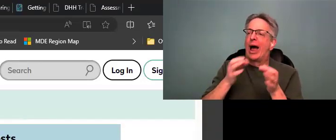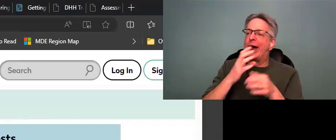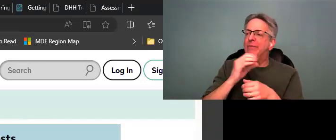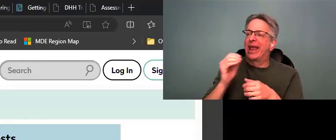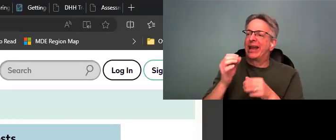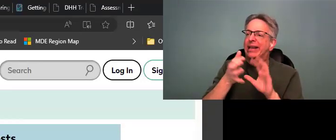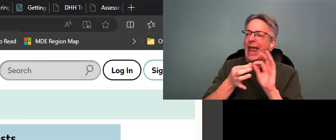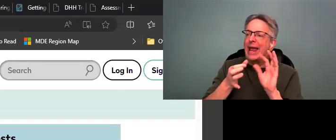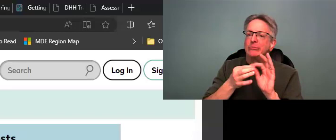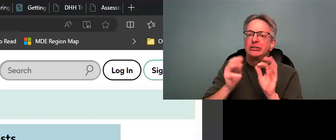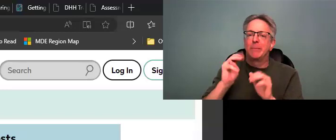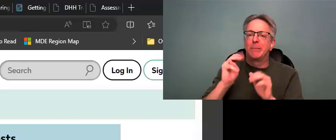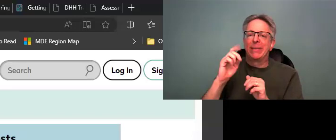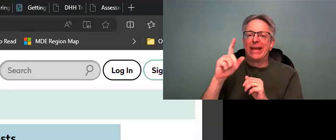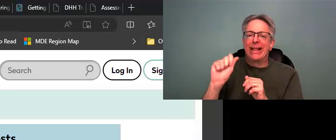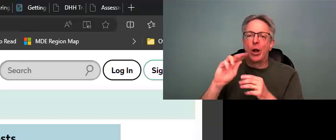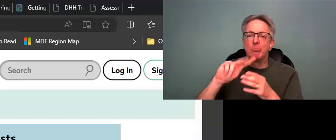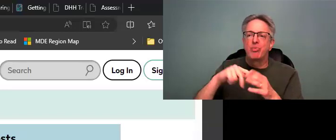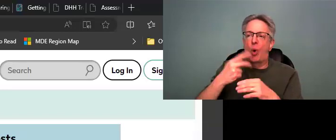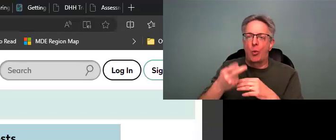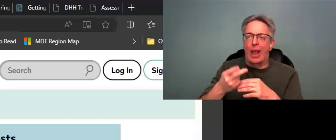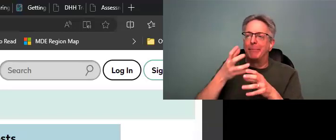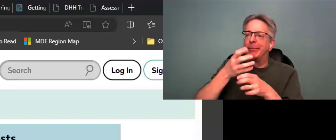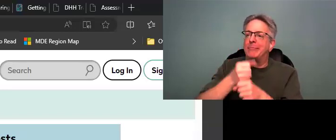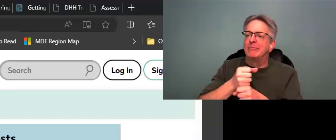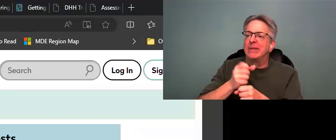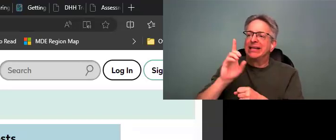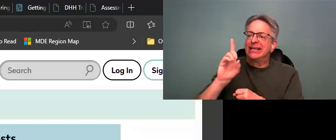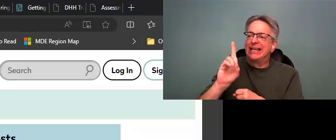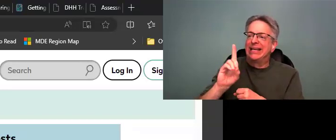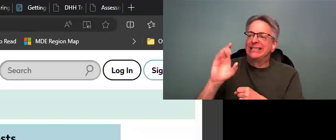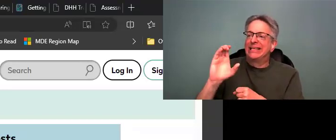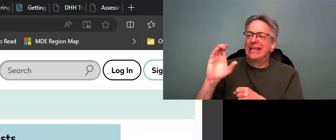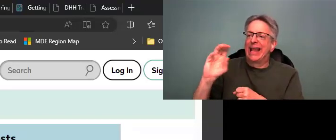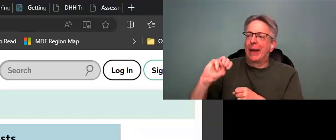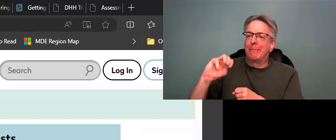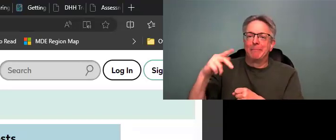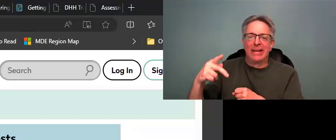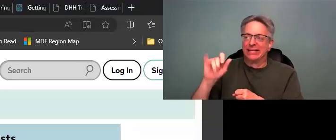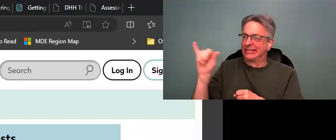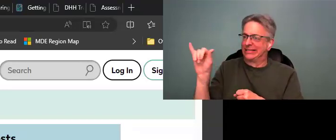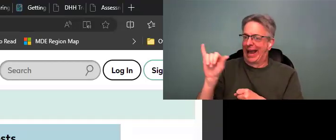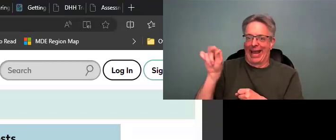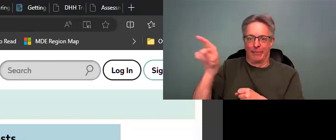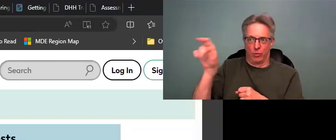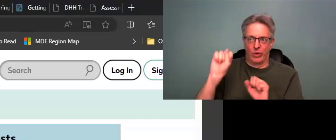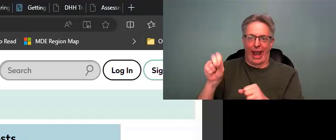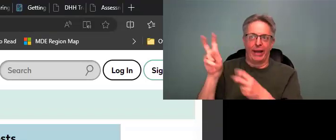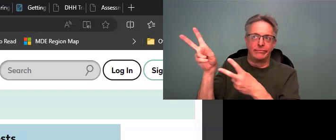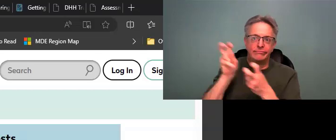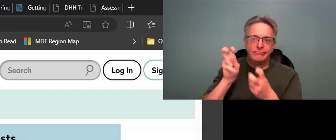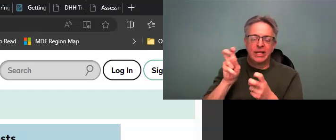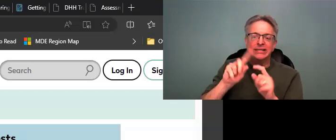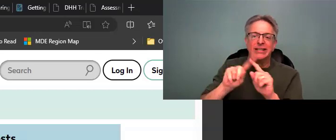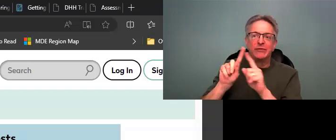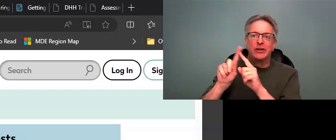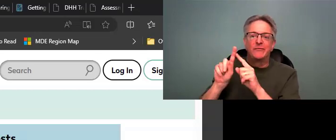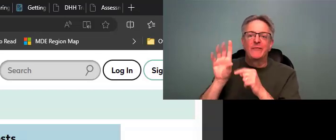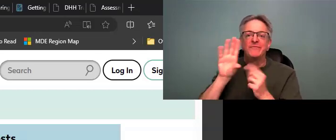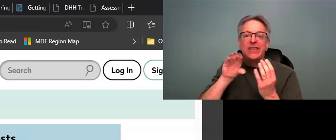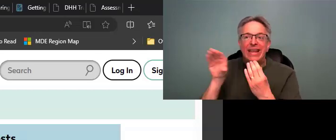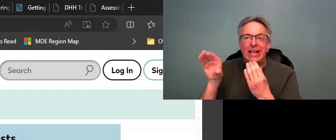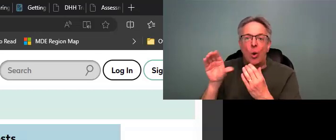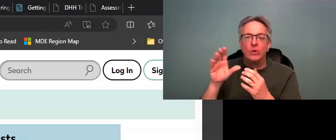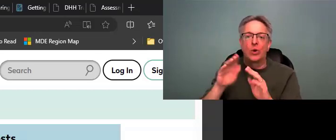And you'll notice that the media program that they have here, the DCMP, the description